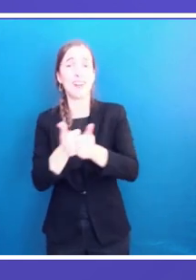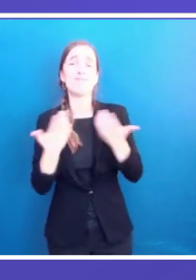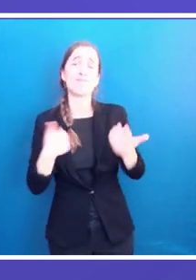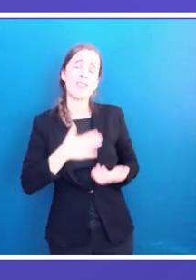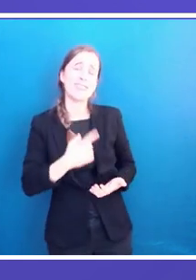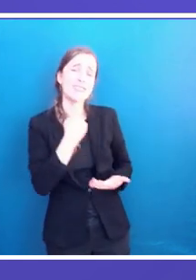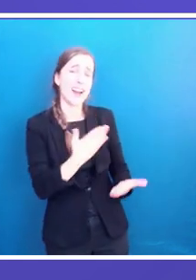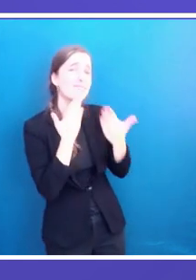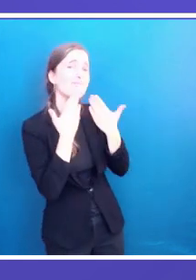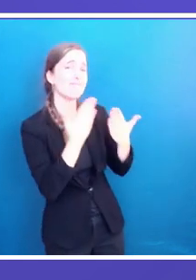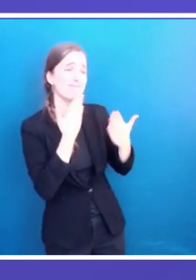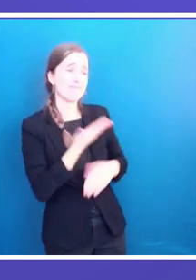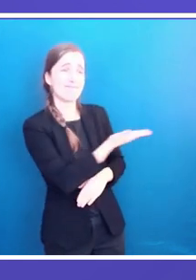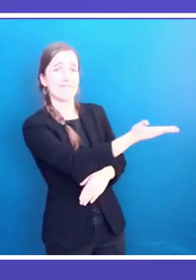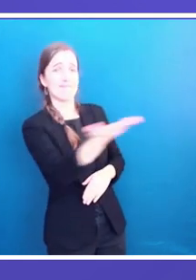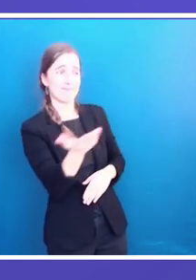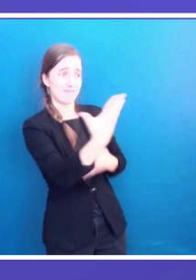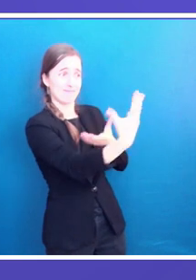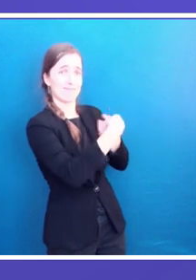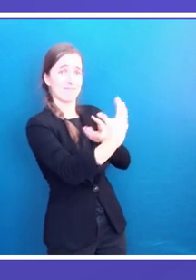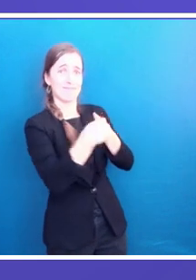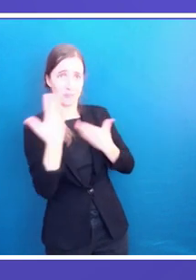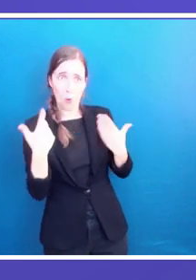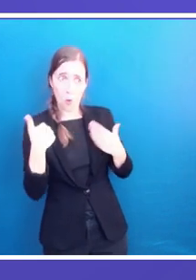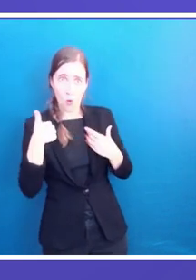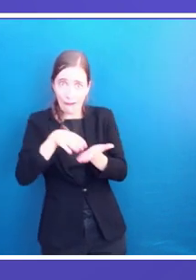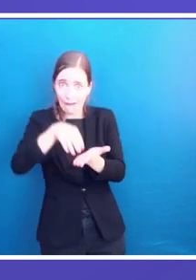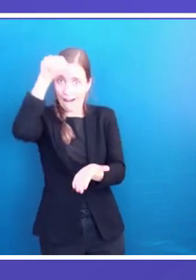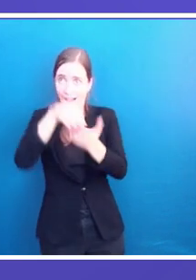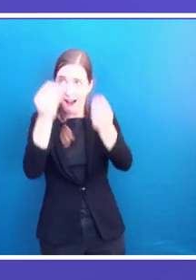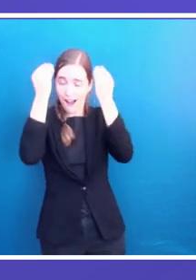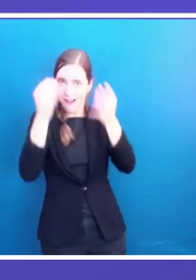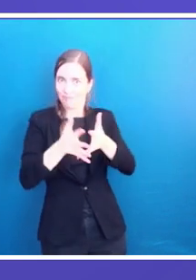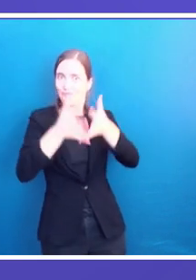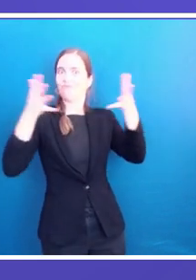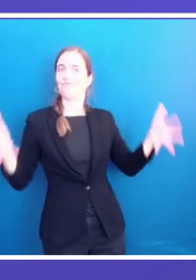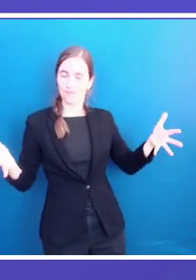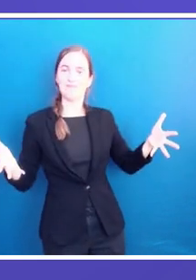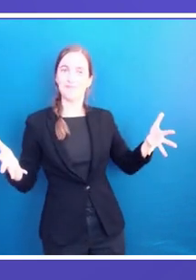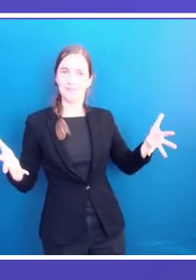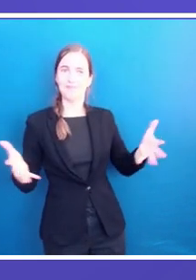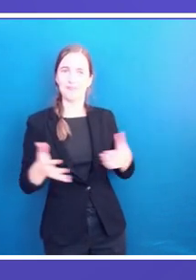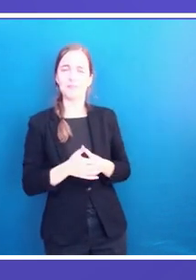interventions and insightful inputs. Now I have a question to Mrs. Elizabeth.